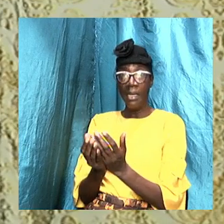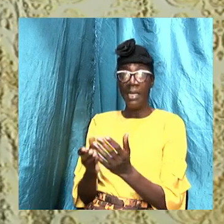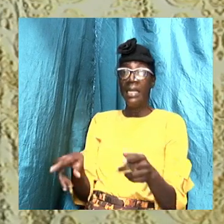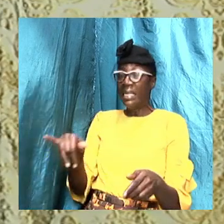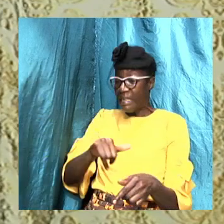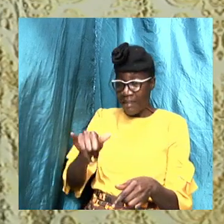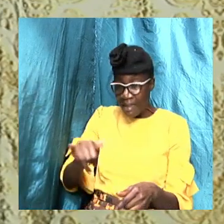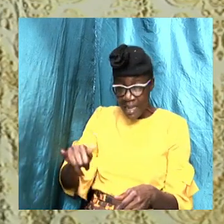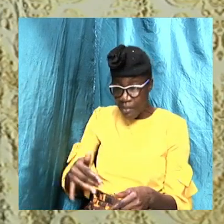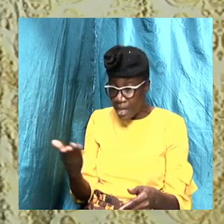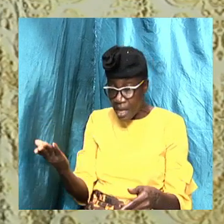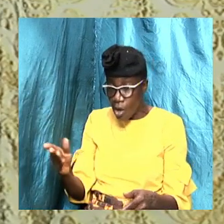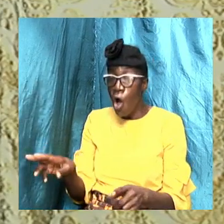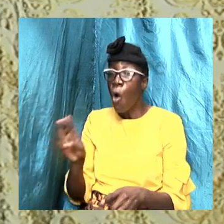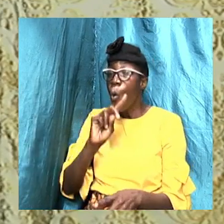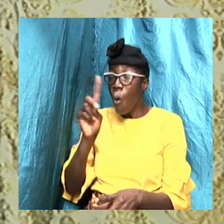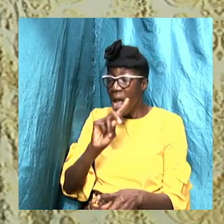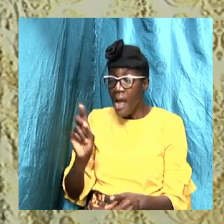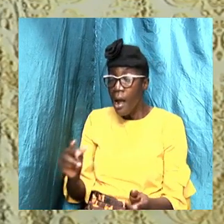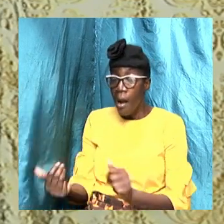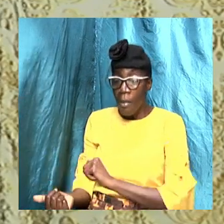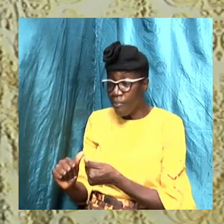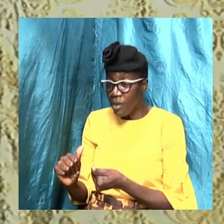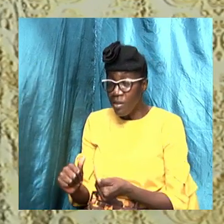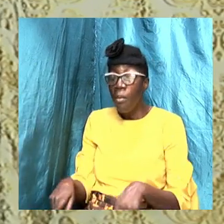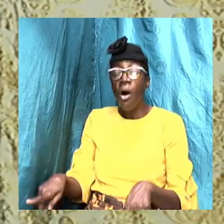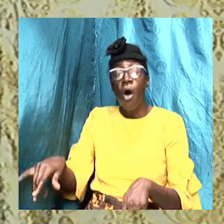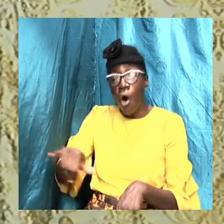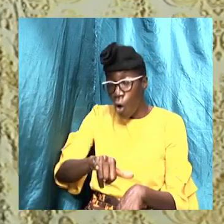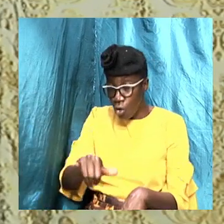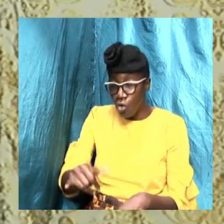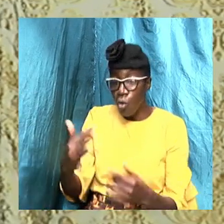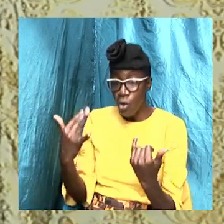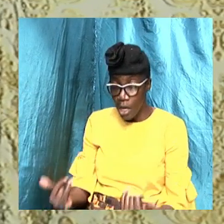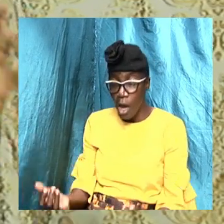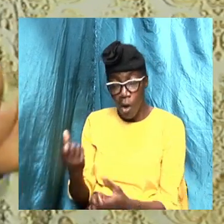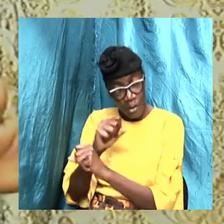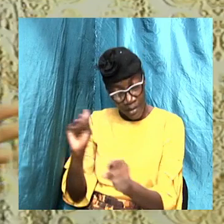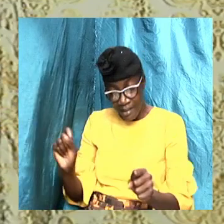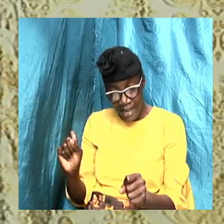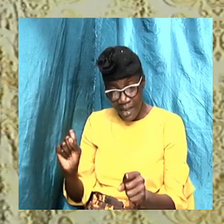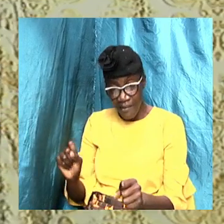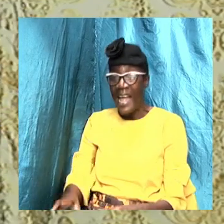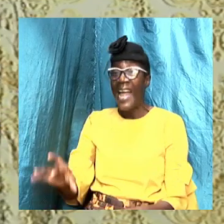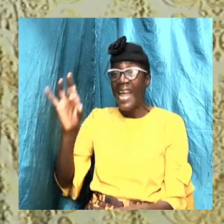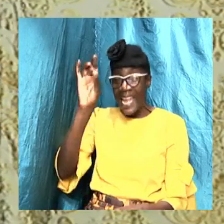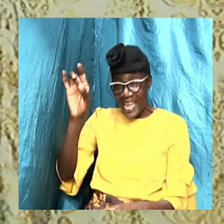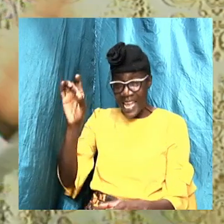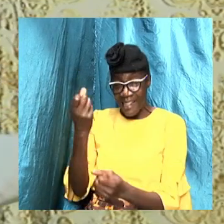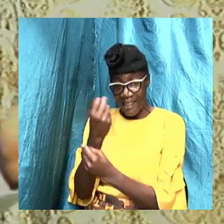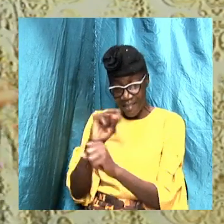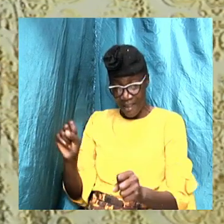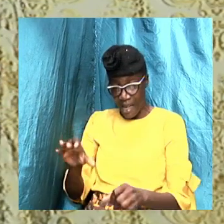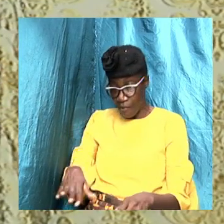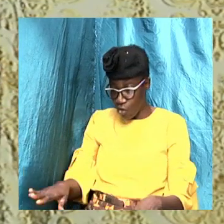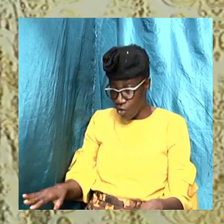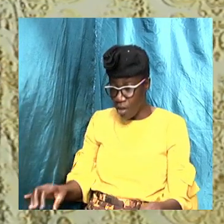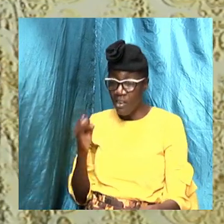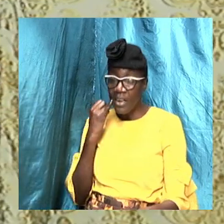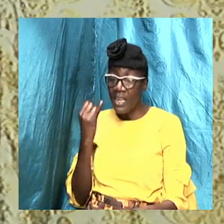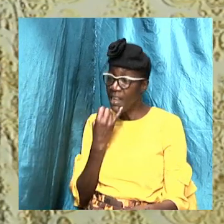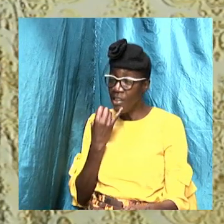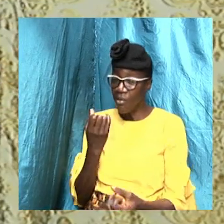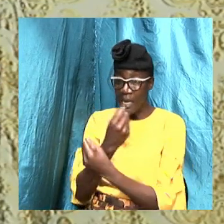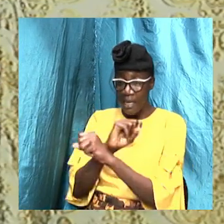also now save us. Eight were saved. The children of Israel were